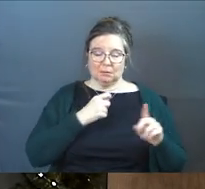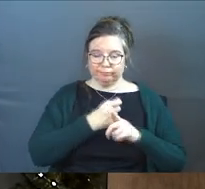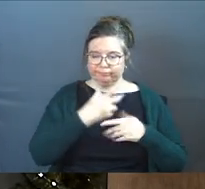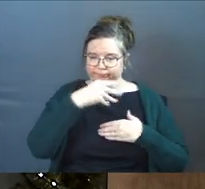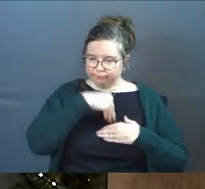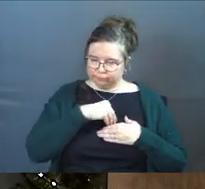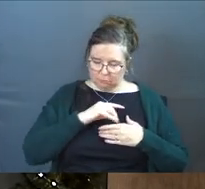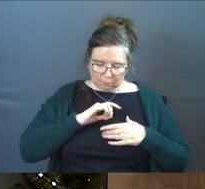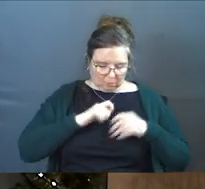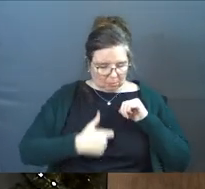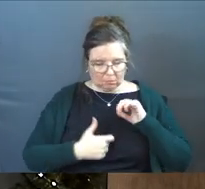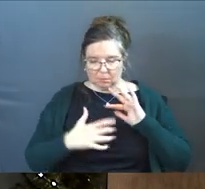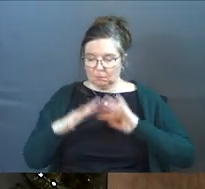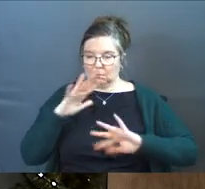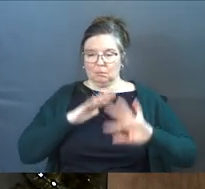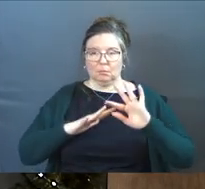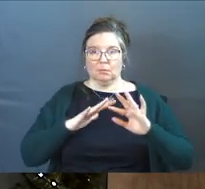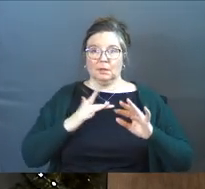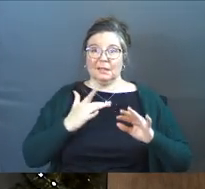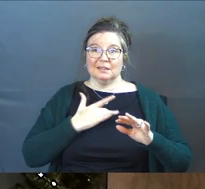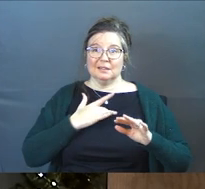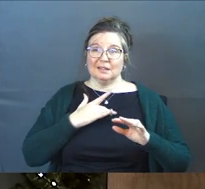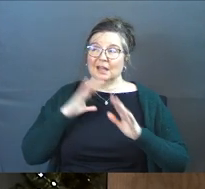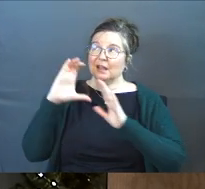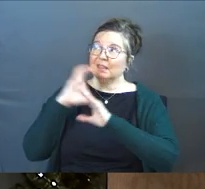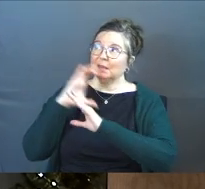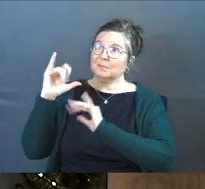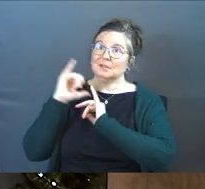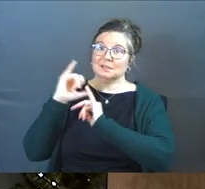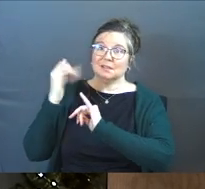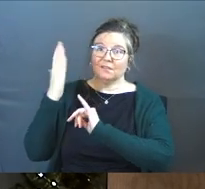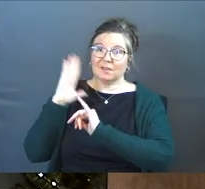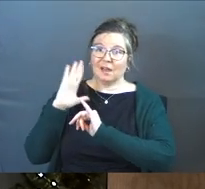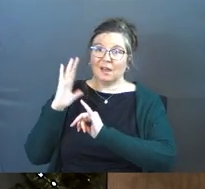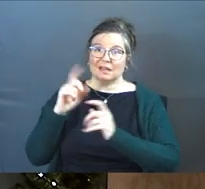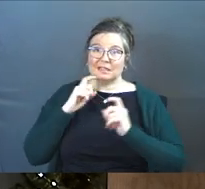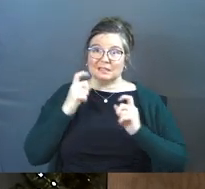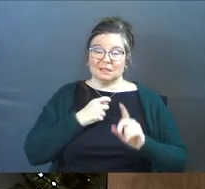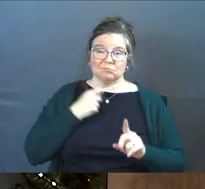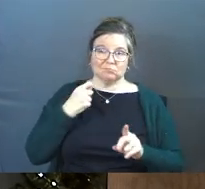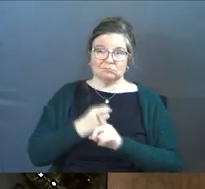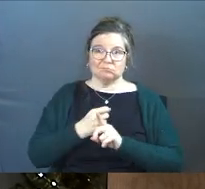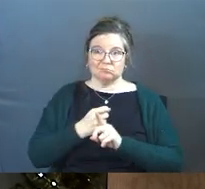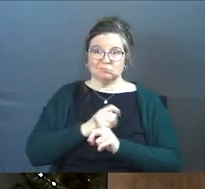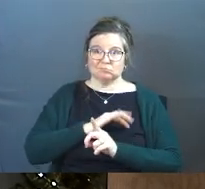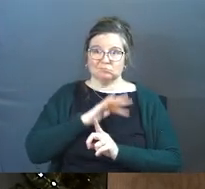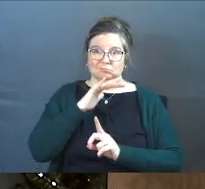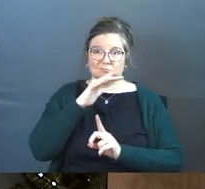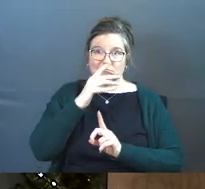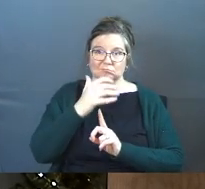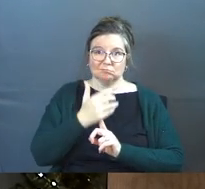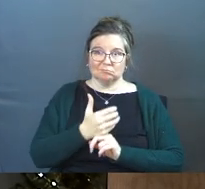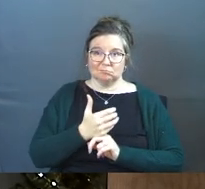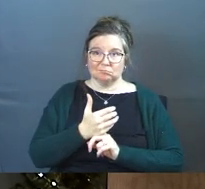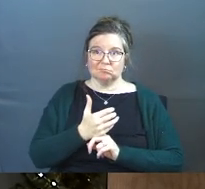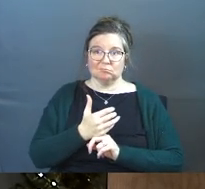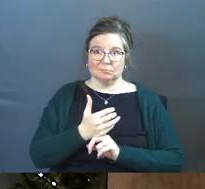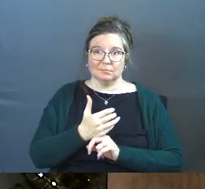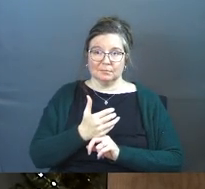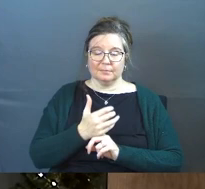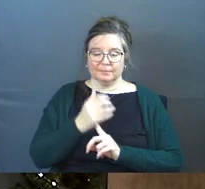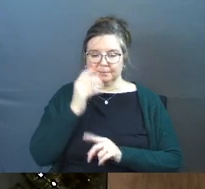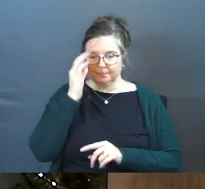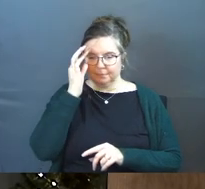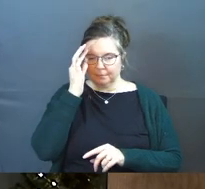their hearts. Sin came into the hearts of the image bearers of God. So we're going to put all that together this morning in a very